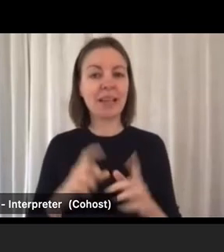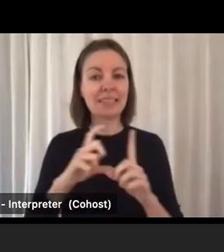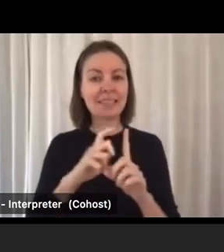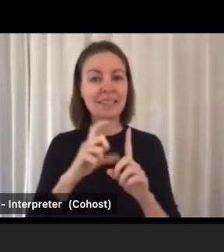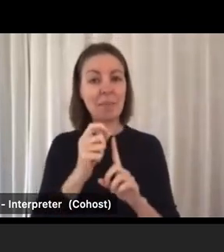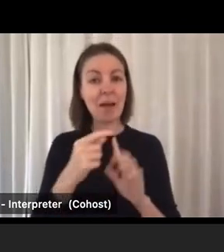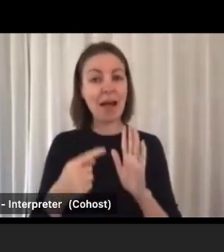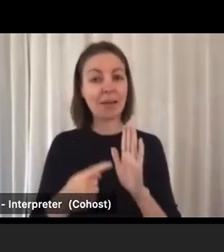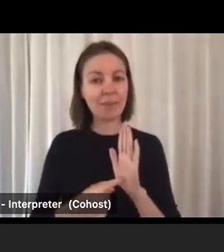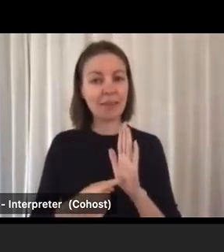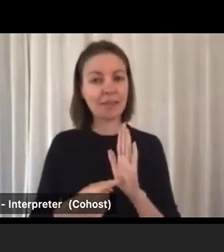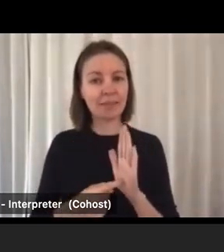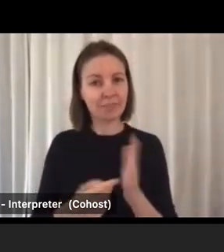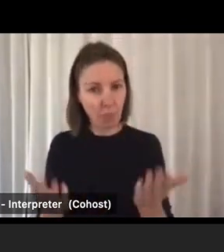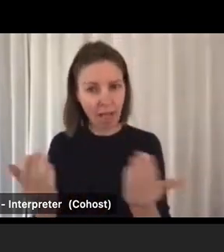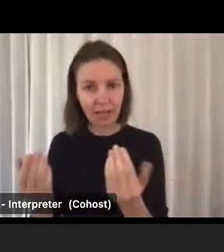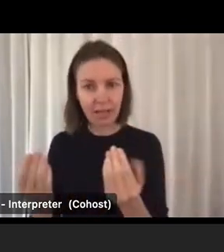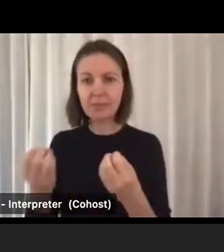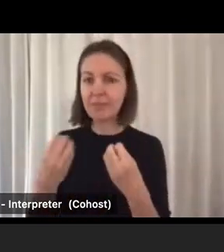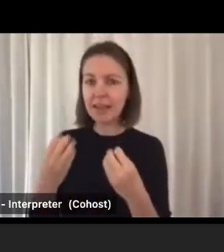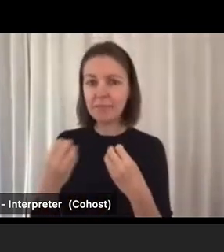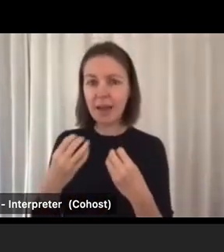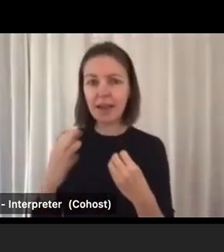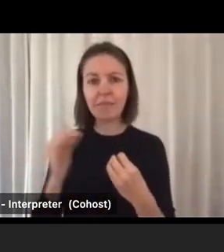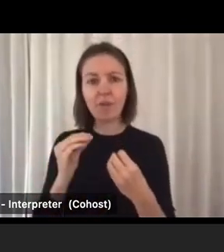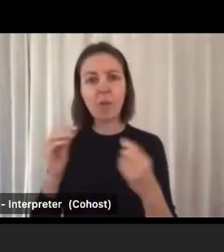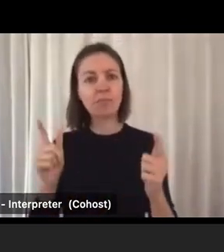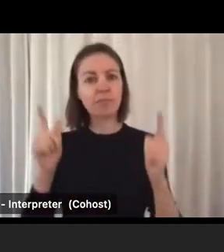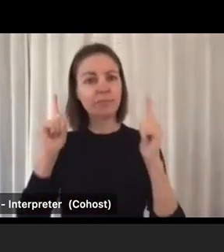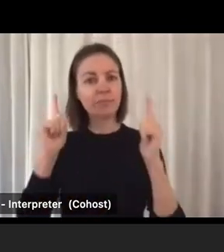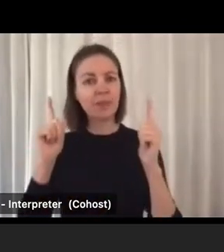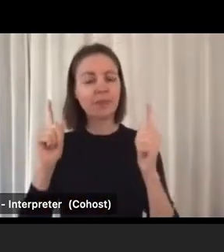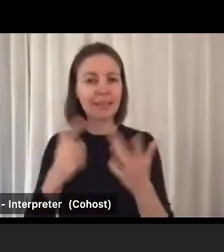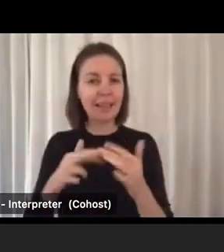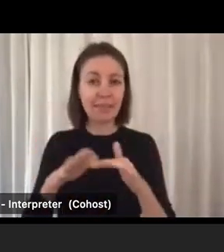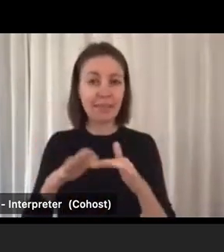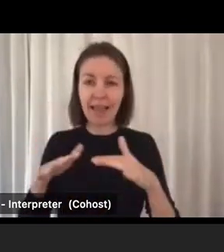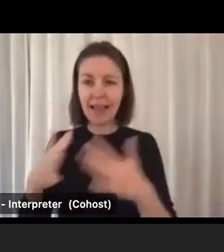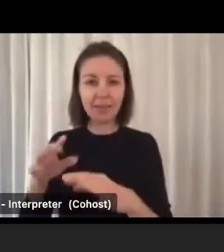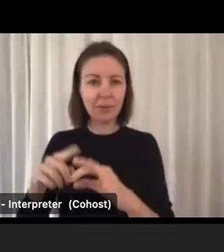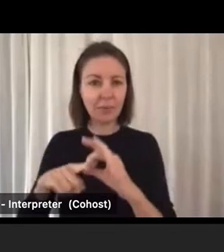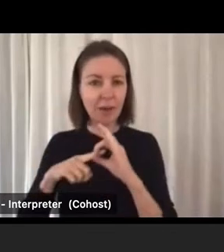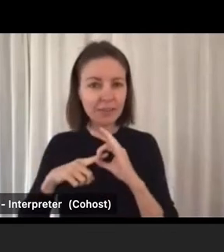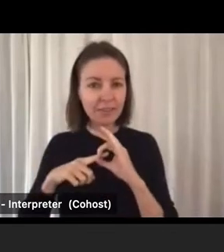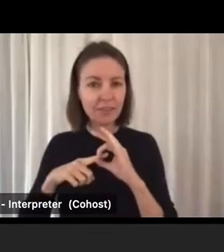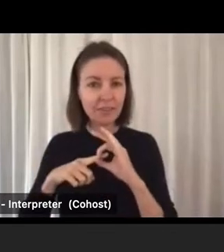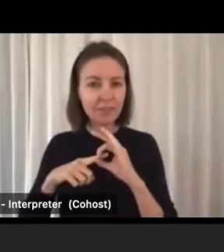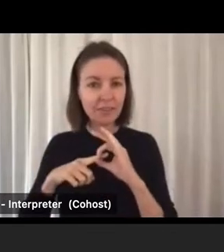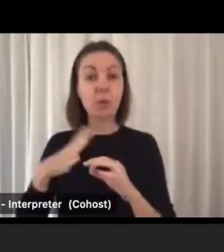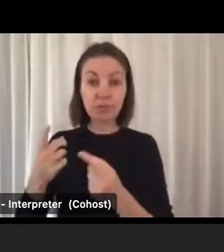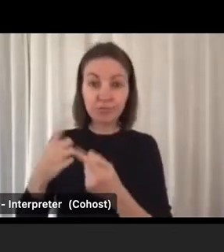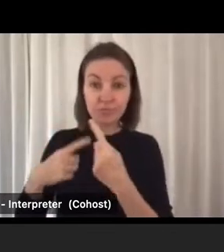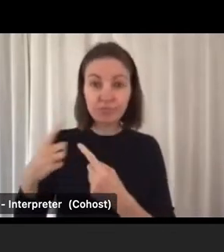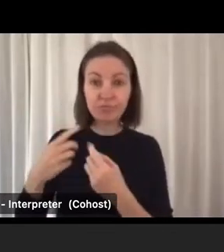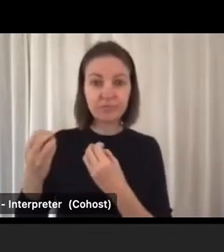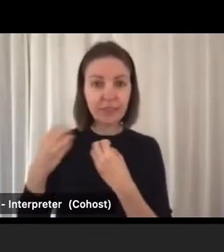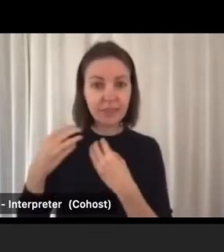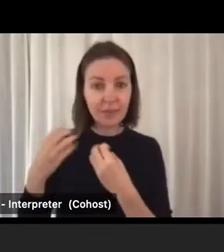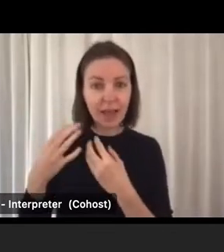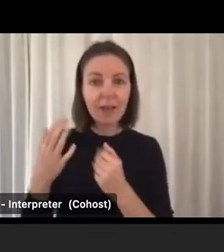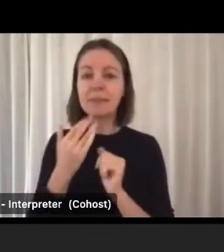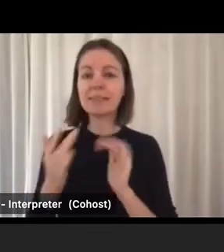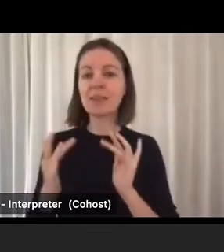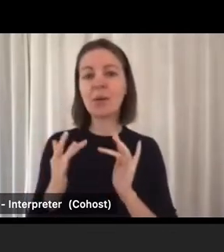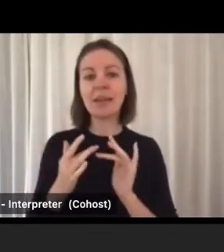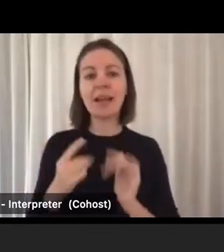welcomes feedback from employers. If you have a question or would like to give feedback, you can get in touch